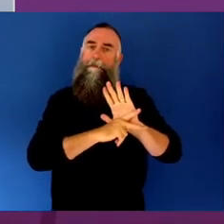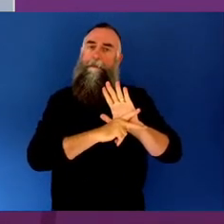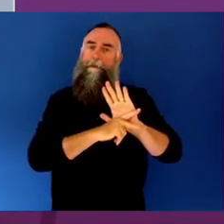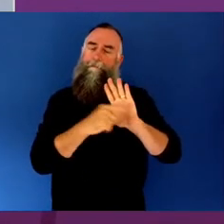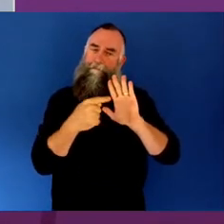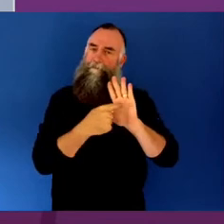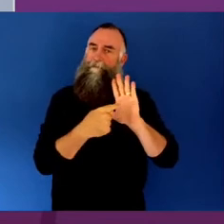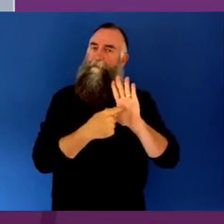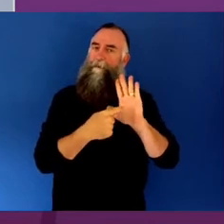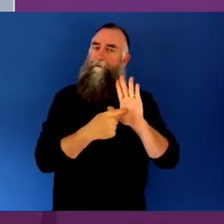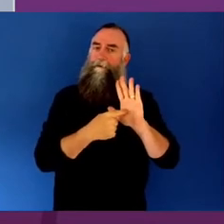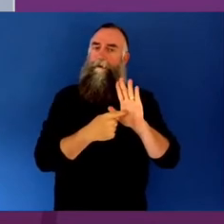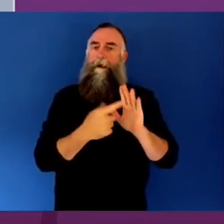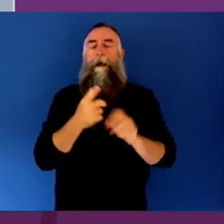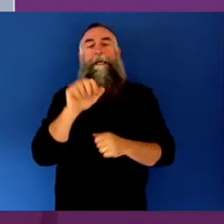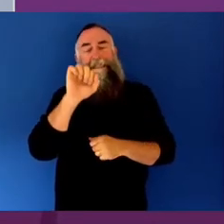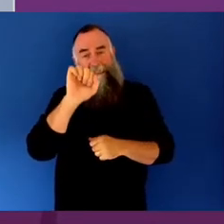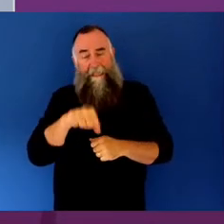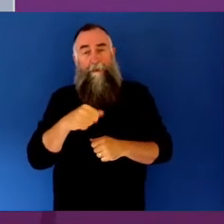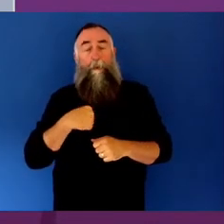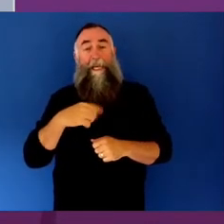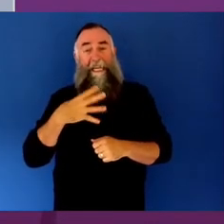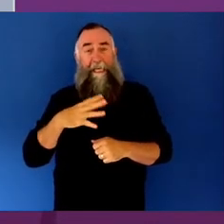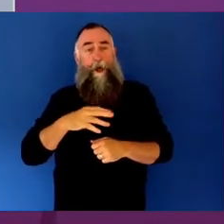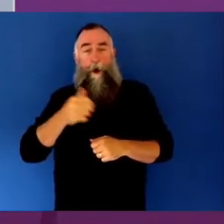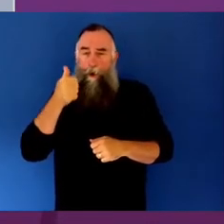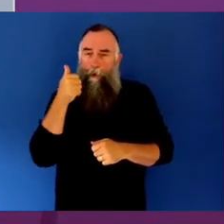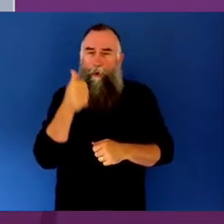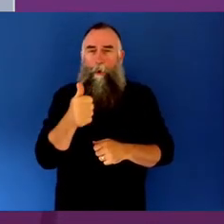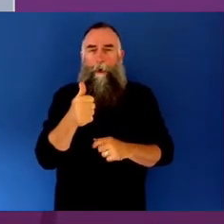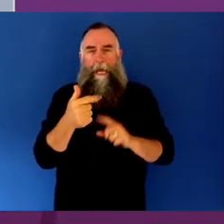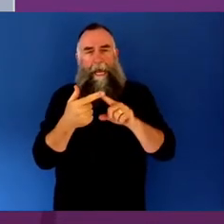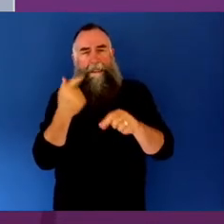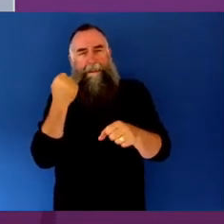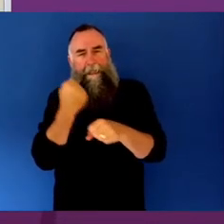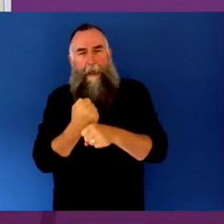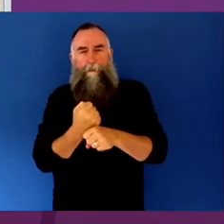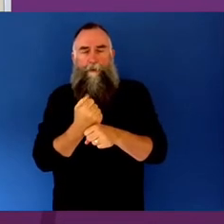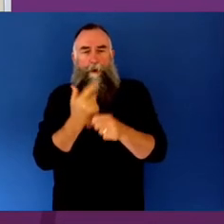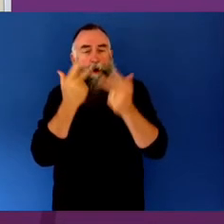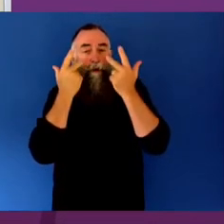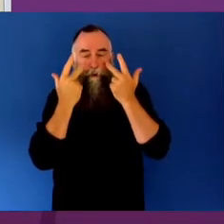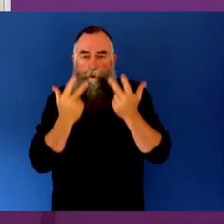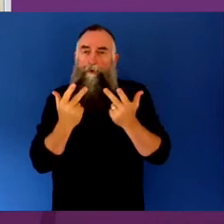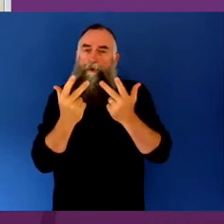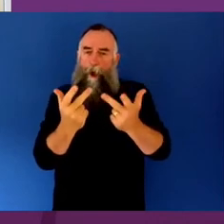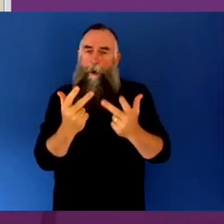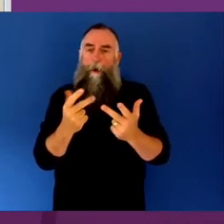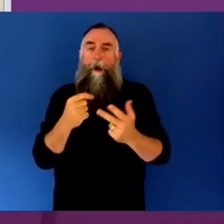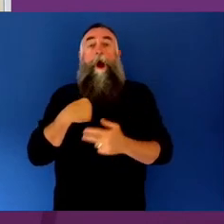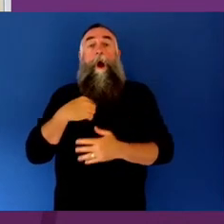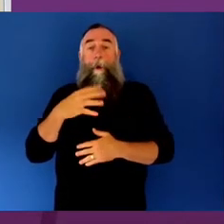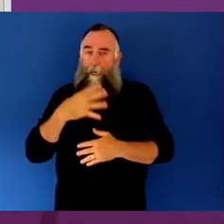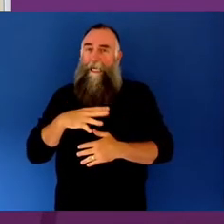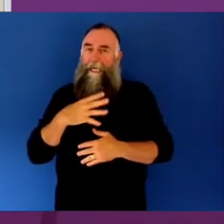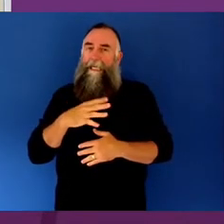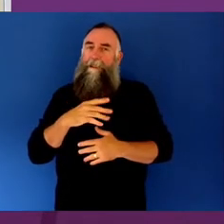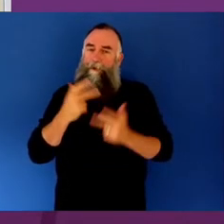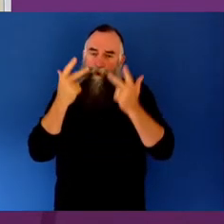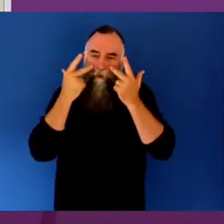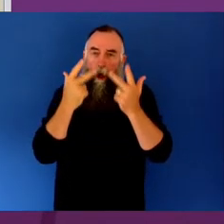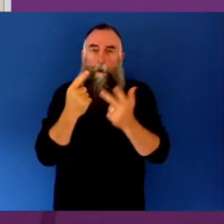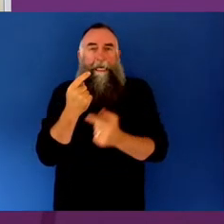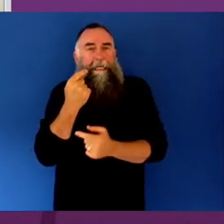tangible examples, you need to almost make it easy and really bring it down to the basics so that,